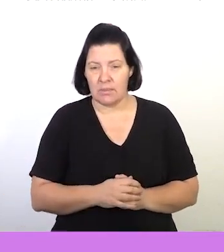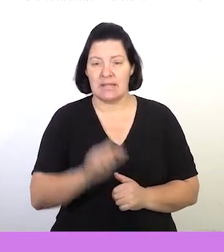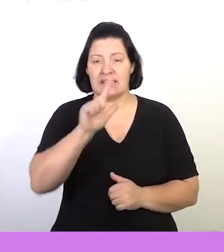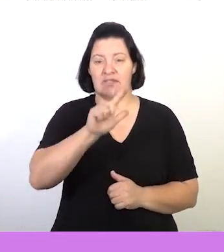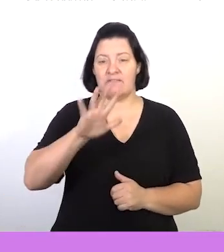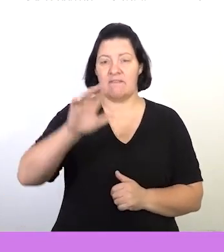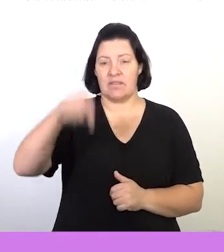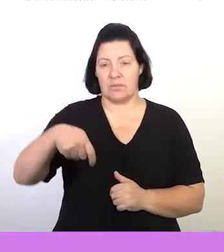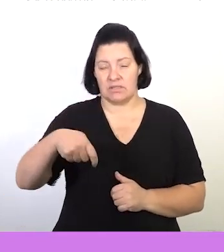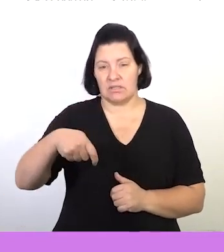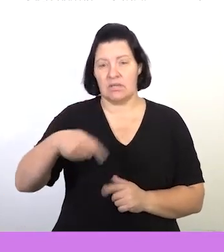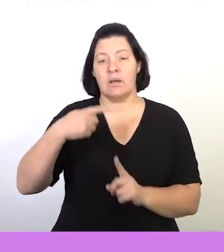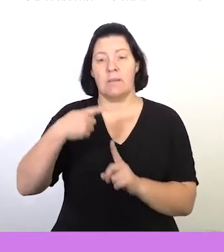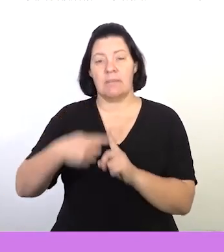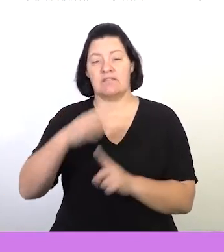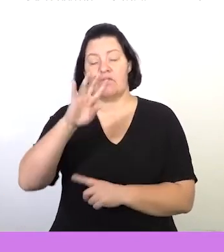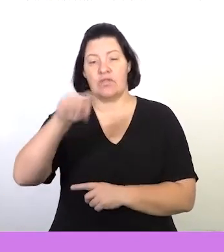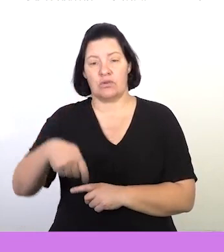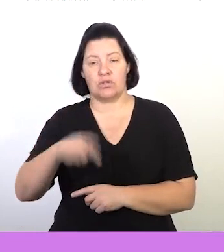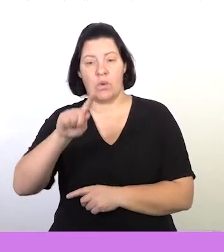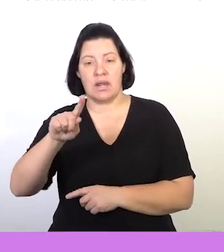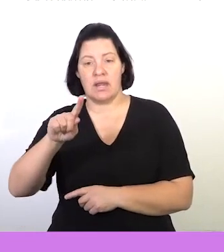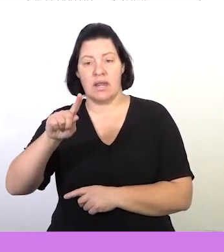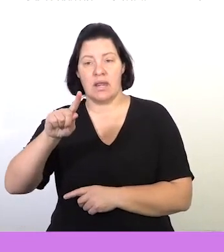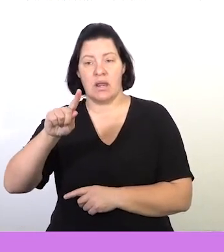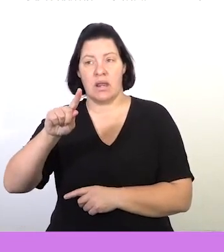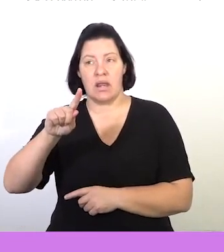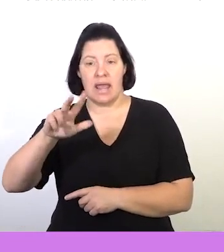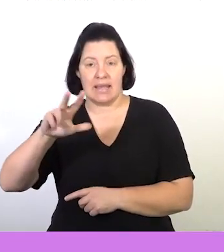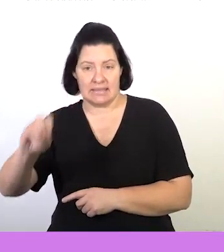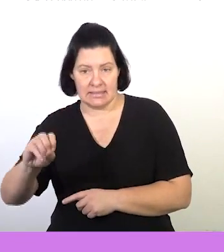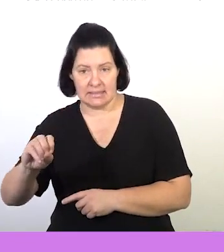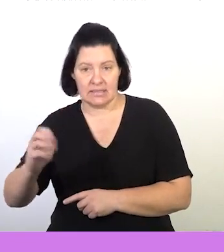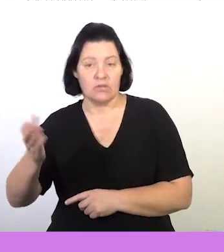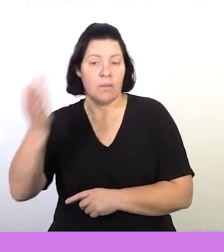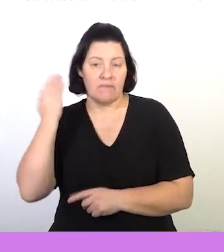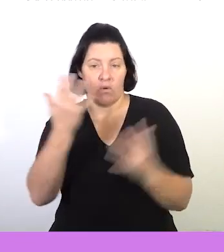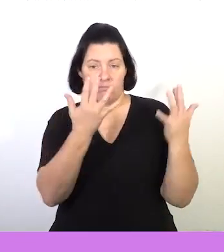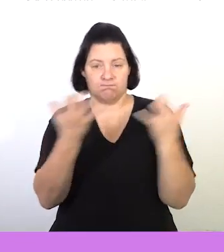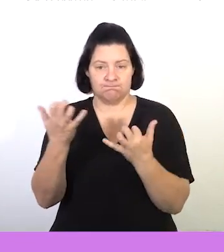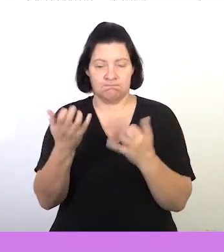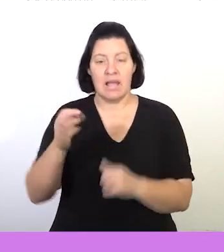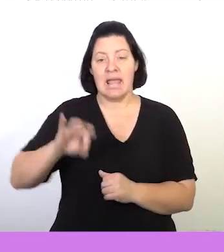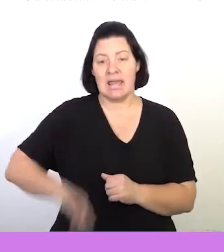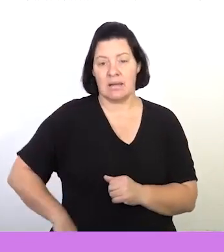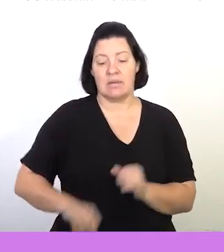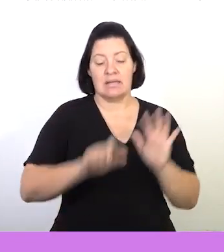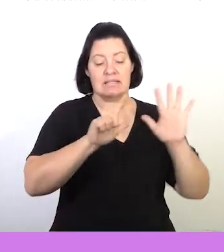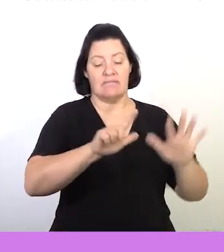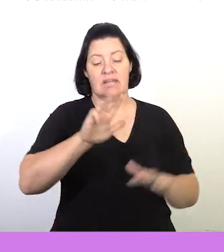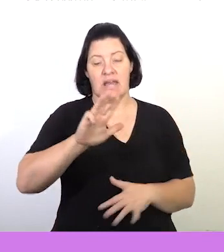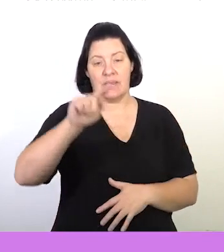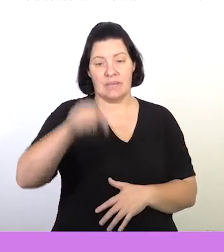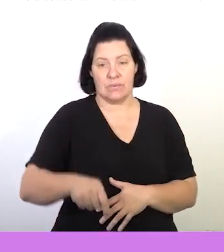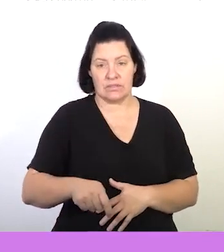right? That will consist of the 75,000 plus the 4,180 Rand. So as previously calculated, the income